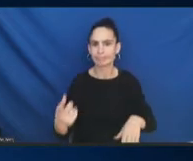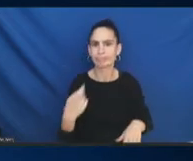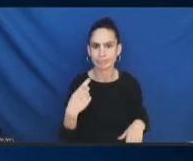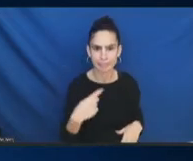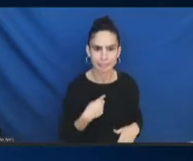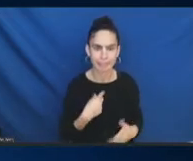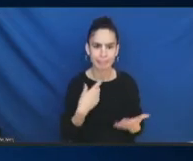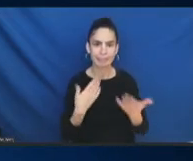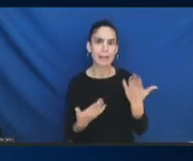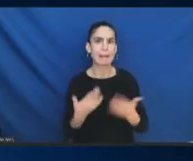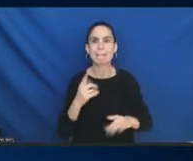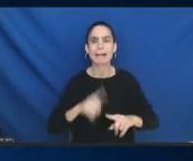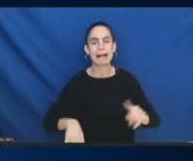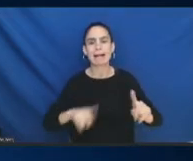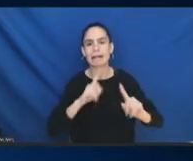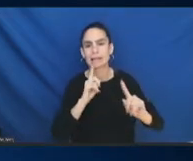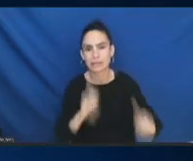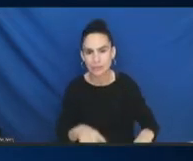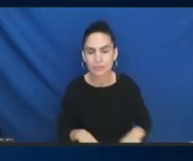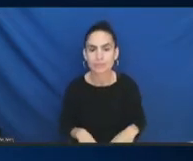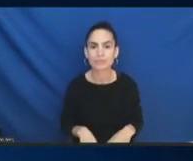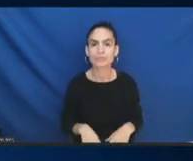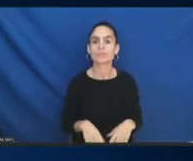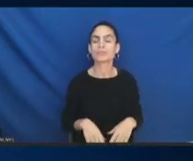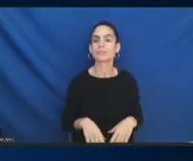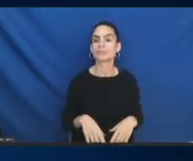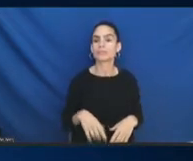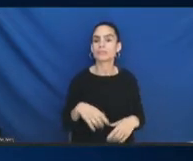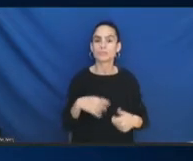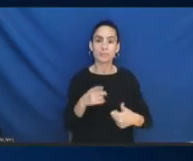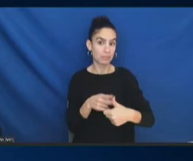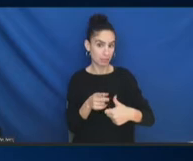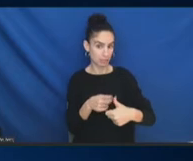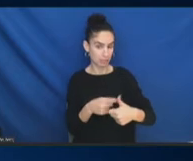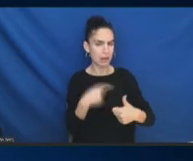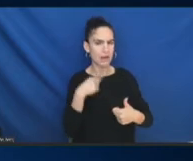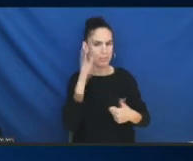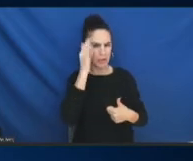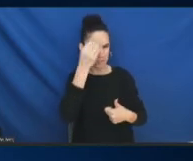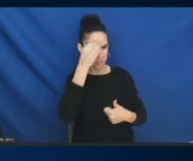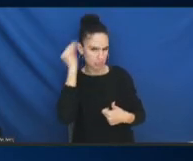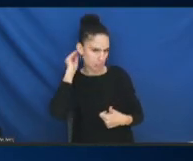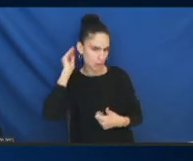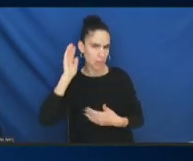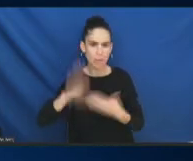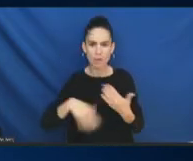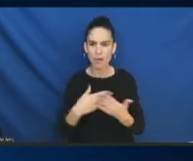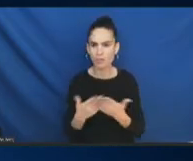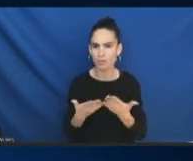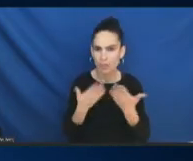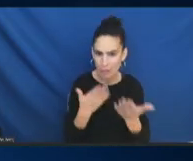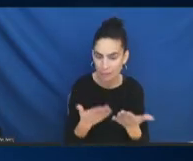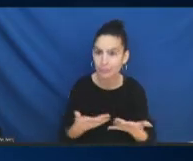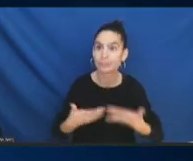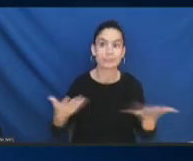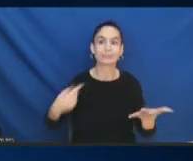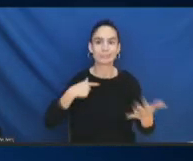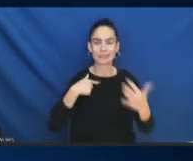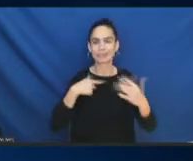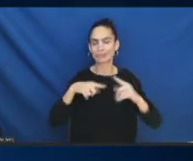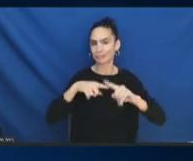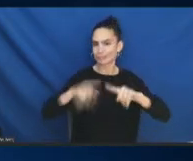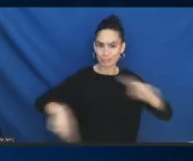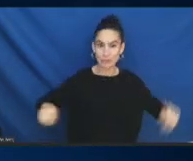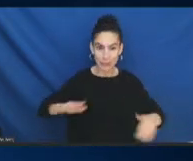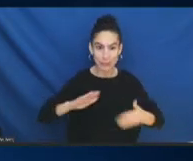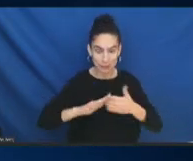that's, A, we should keep that in mind for all of our recommendations, because we are in diverse communities and some things. And maybe maybe the way